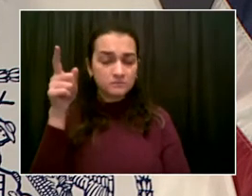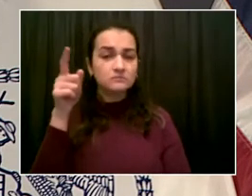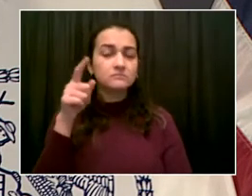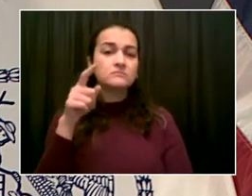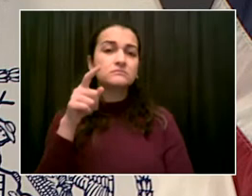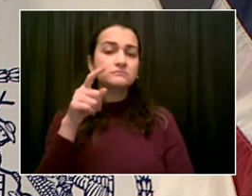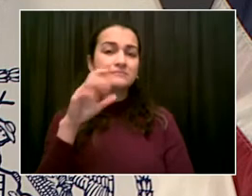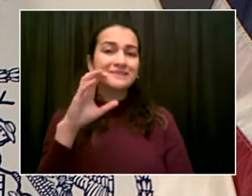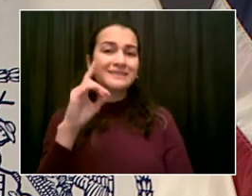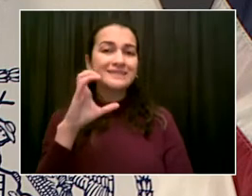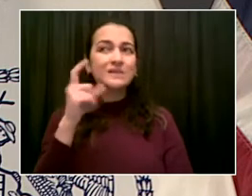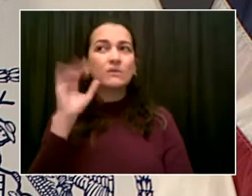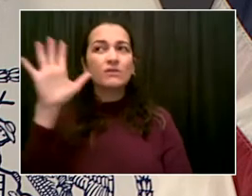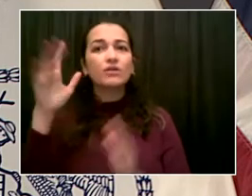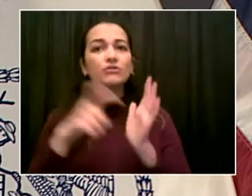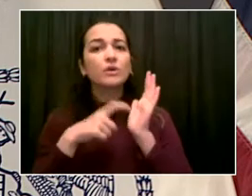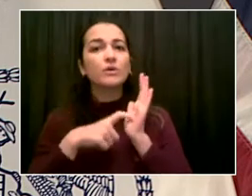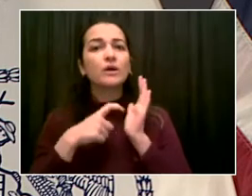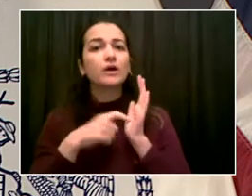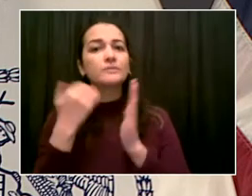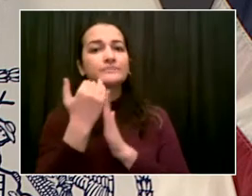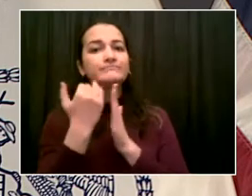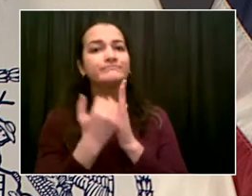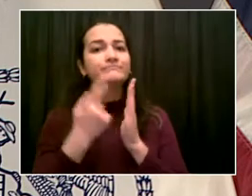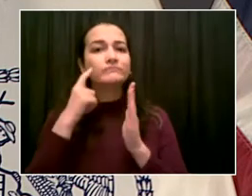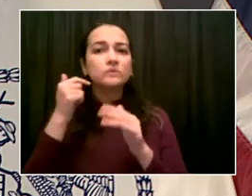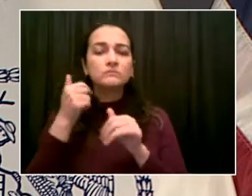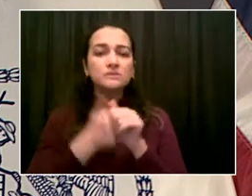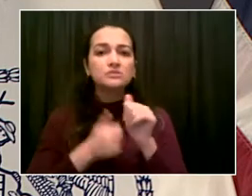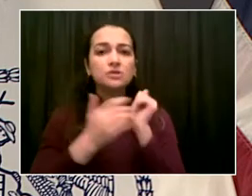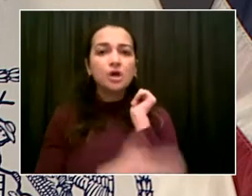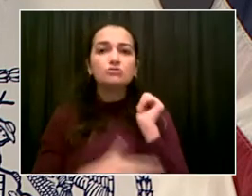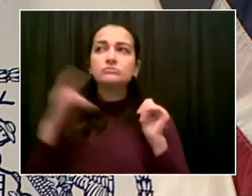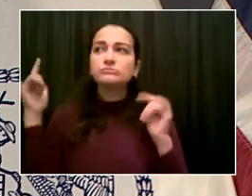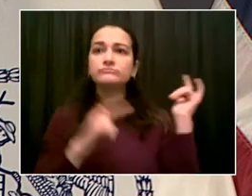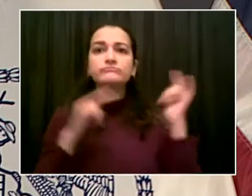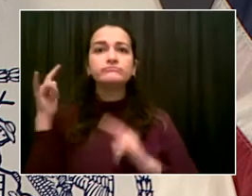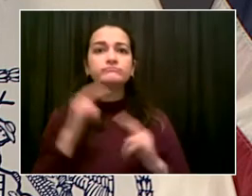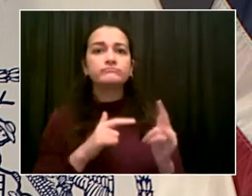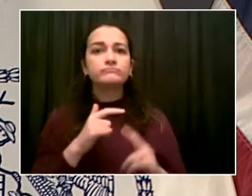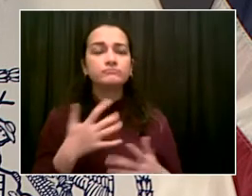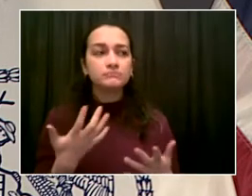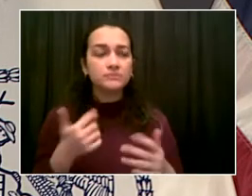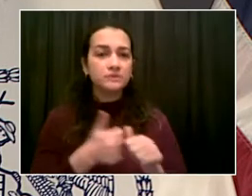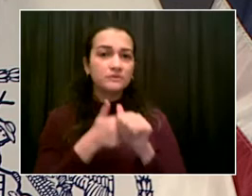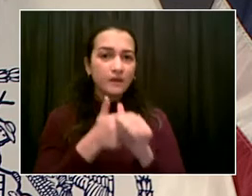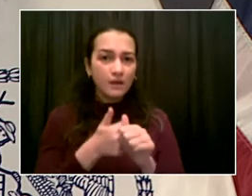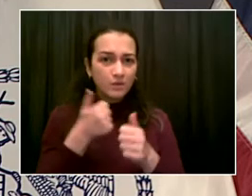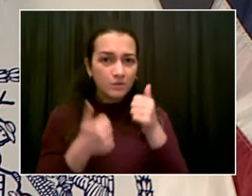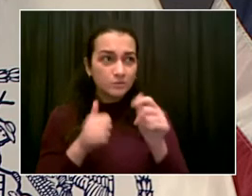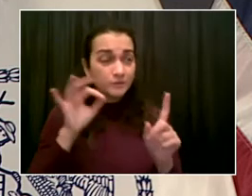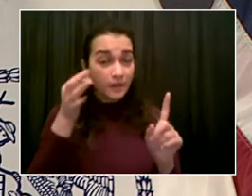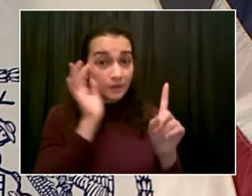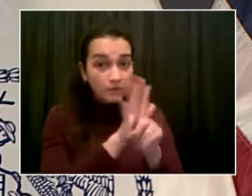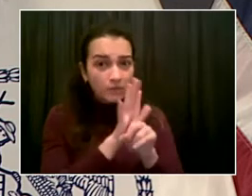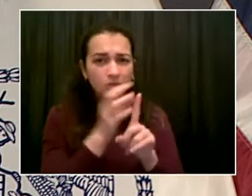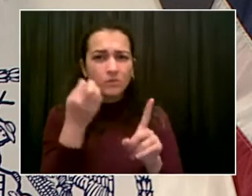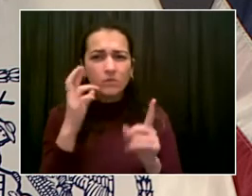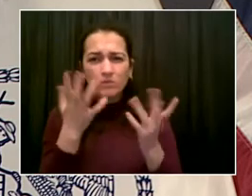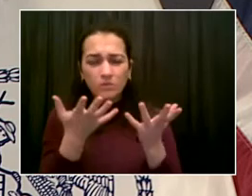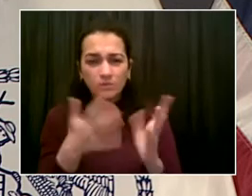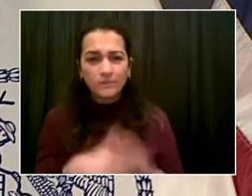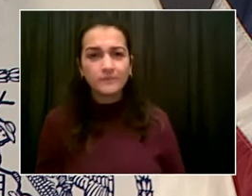Yeah, very important question, Julia. So, I'll start and I'll turn to Dr. Choksi. We definitely believe